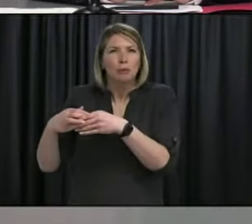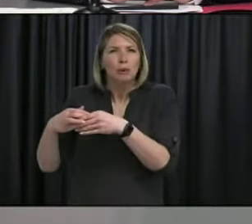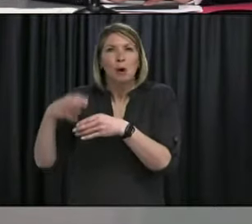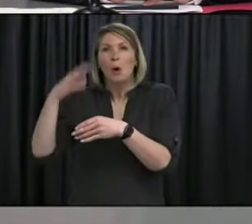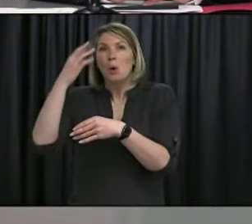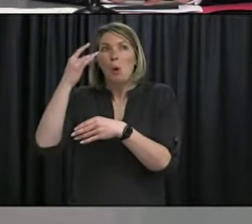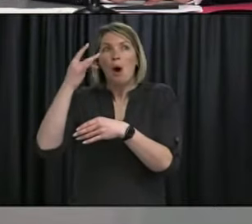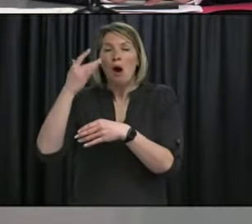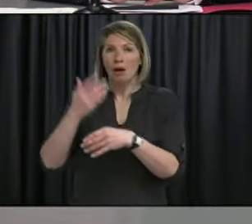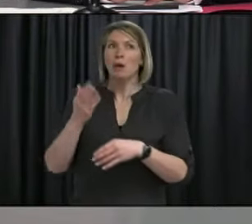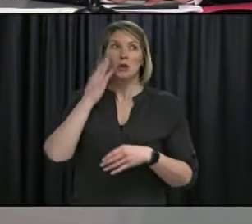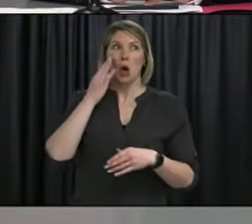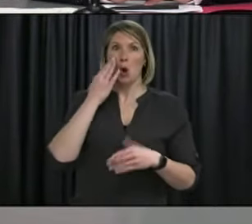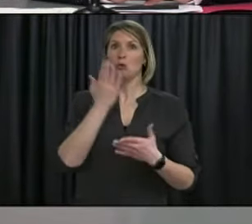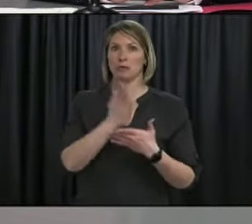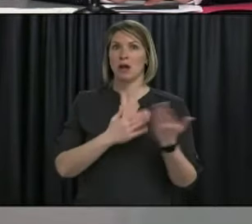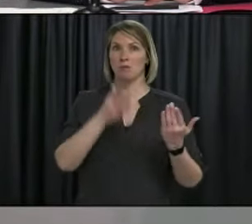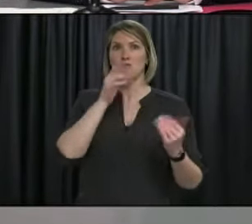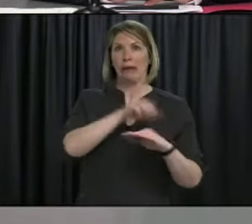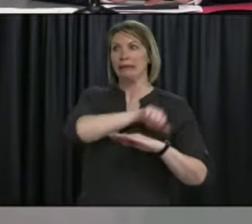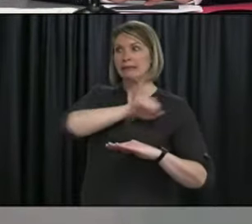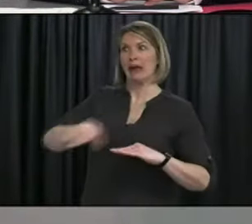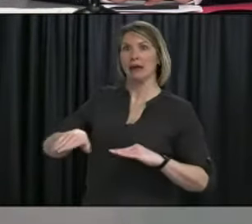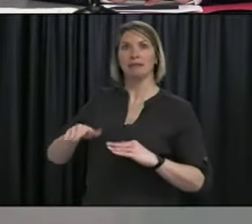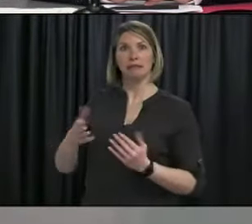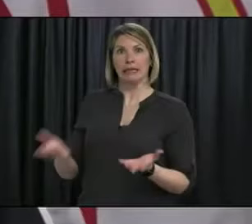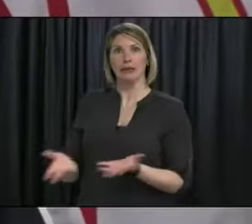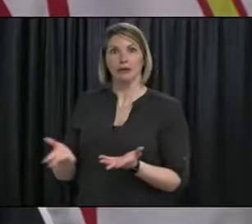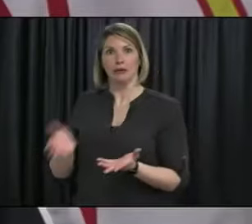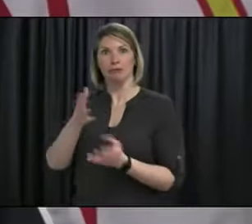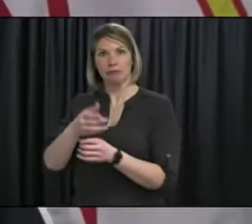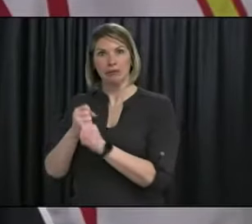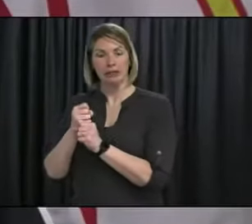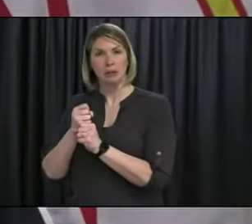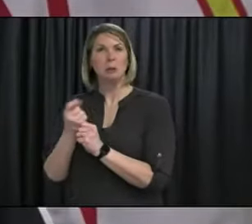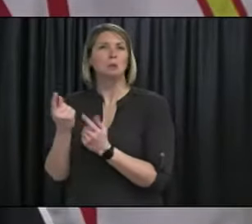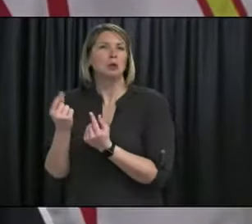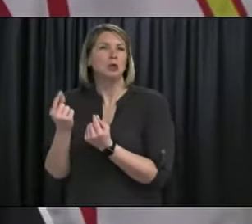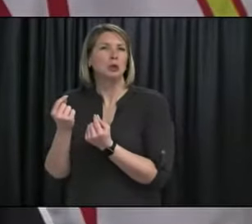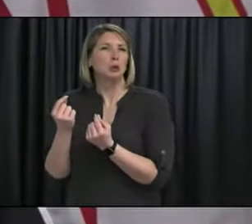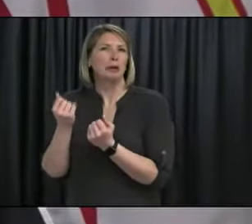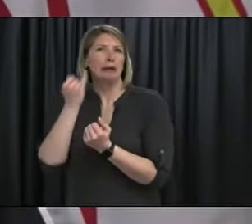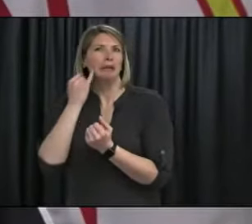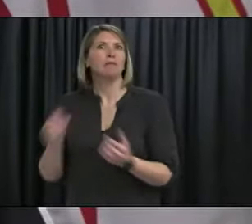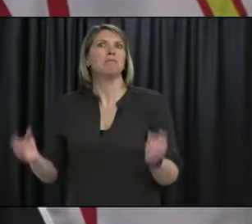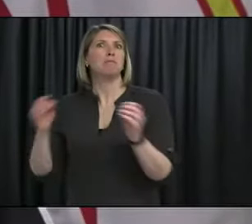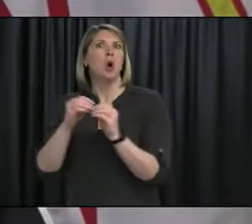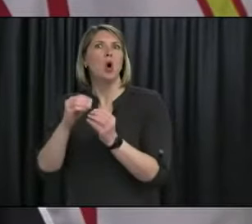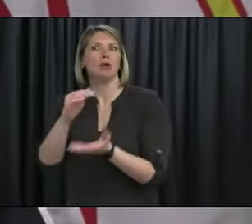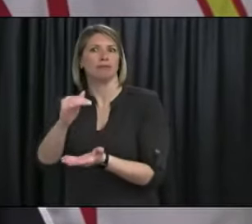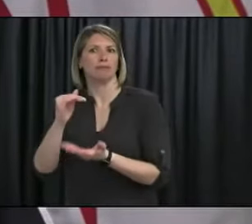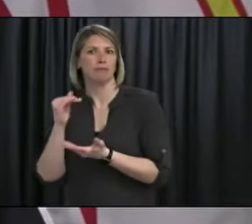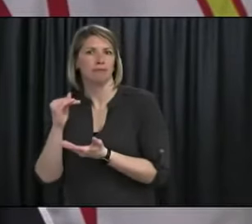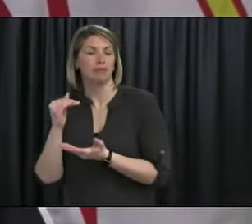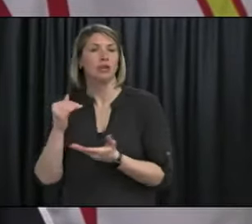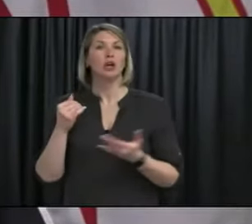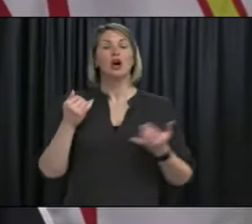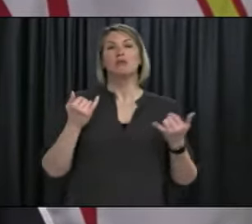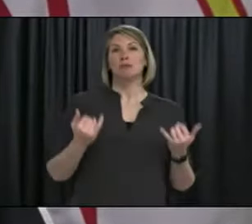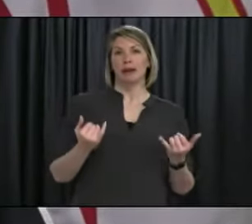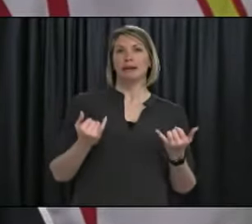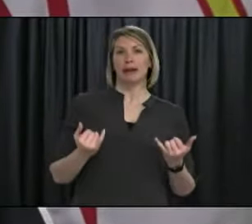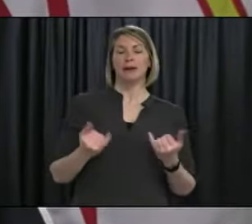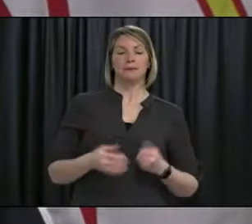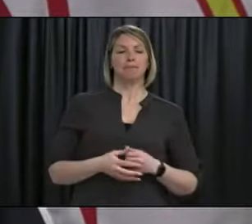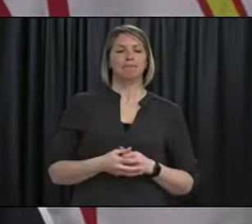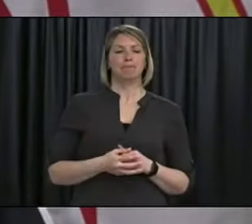of AstraZeneca specifically? Um, so at the moment we'll be offering AstraZeneca, um,